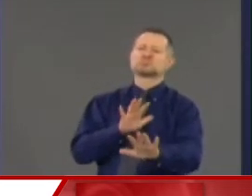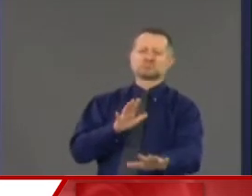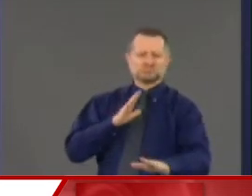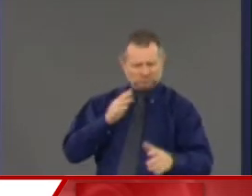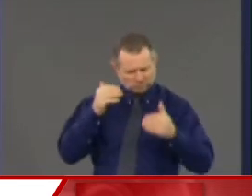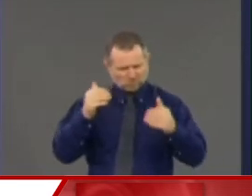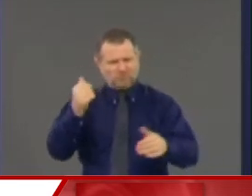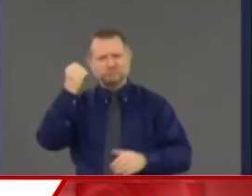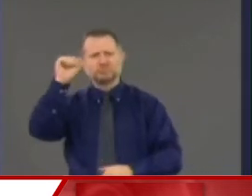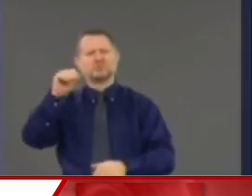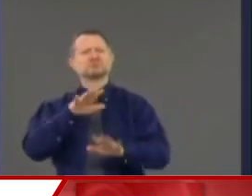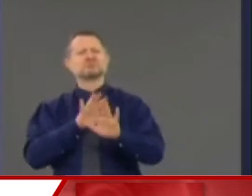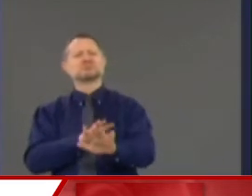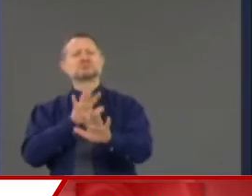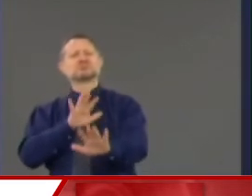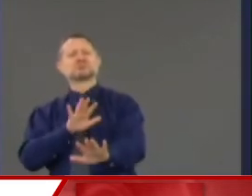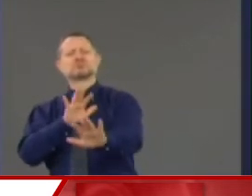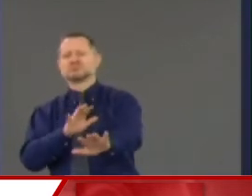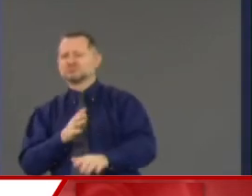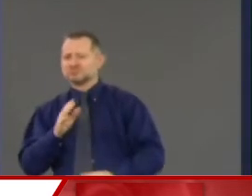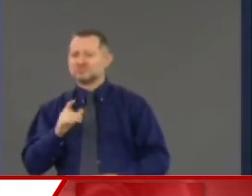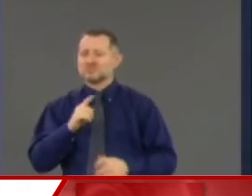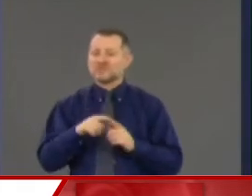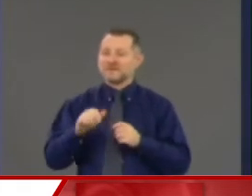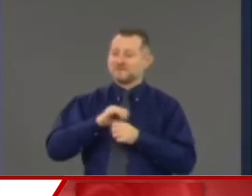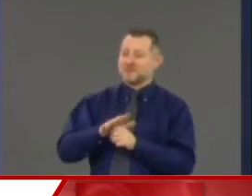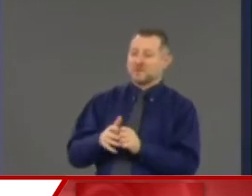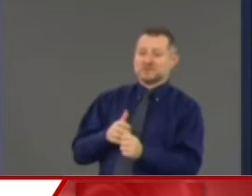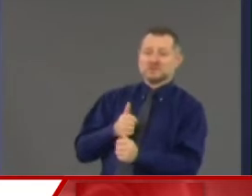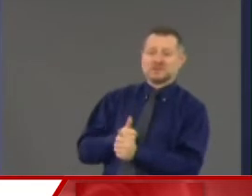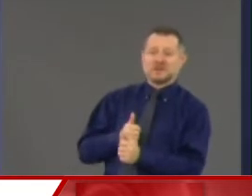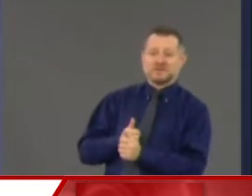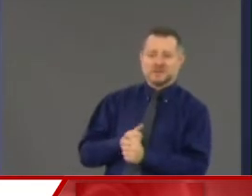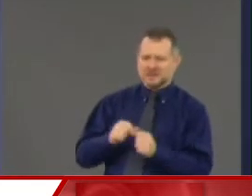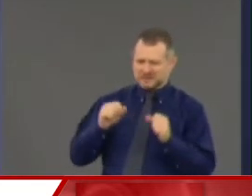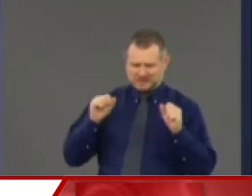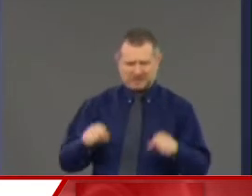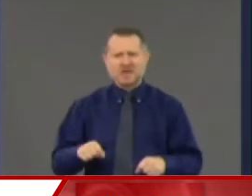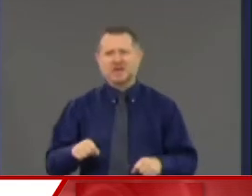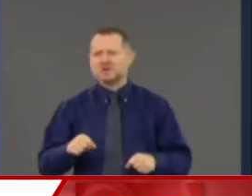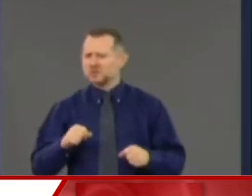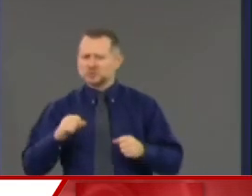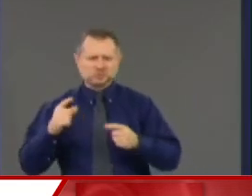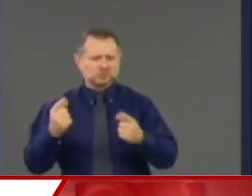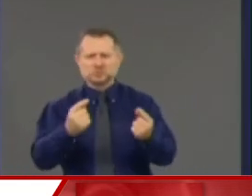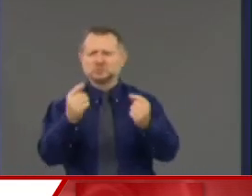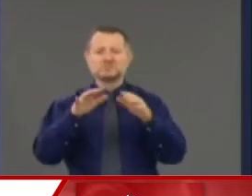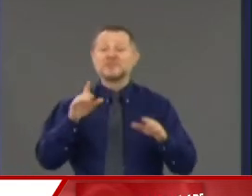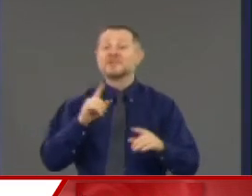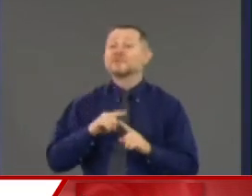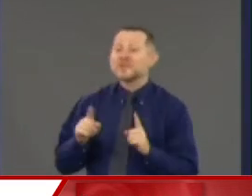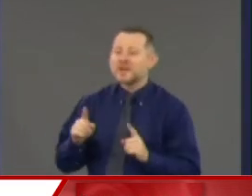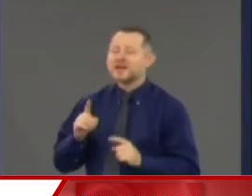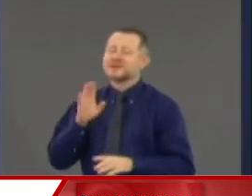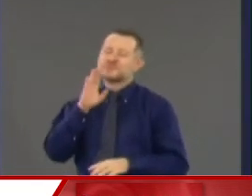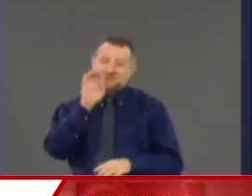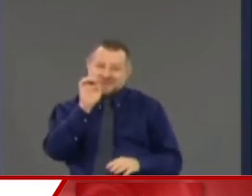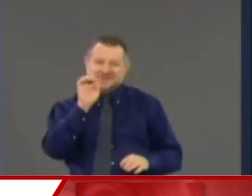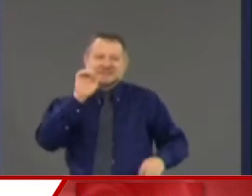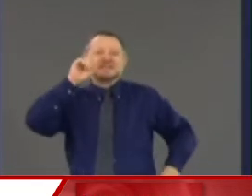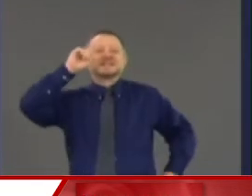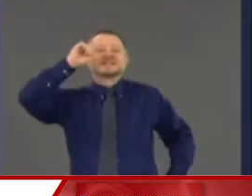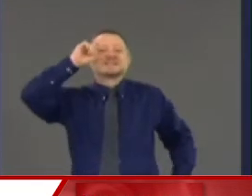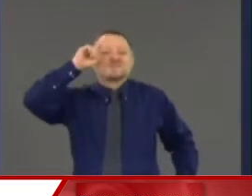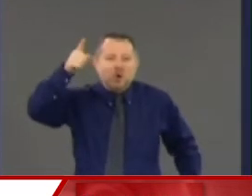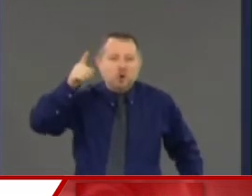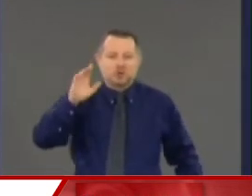With this virus, you can do many things now as long as you're smart about it. Right? You can reopen. You can